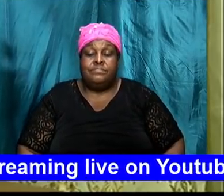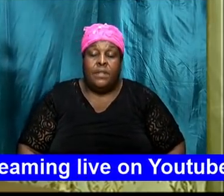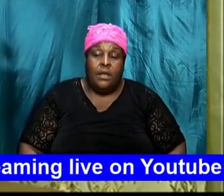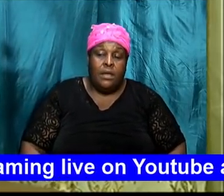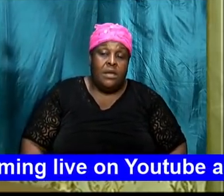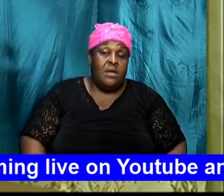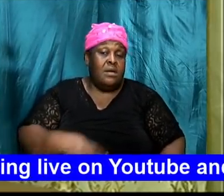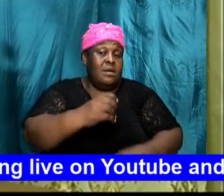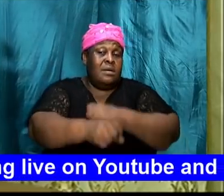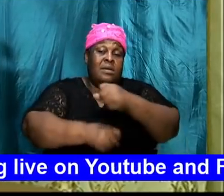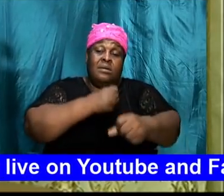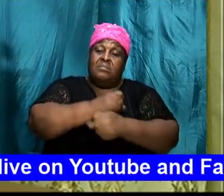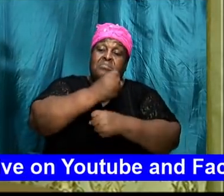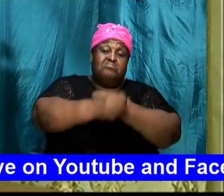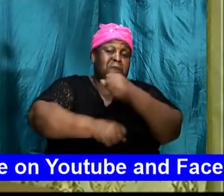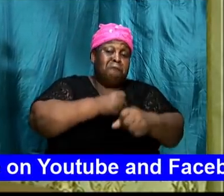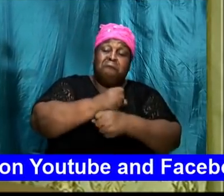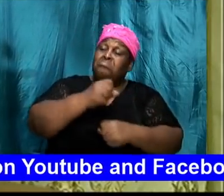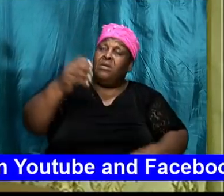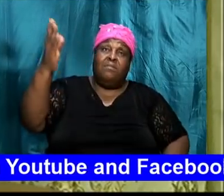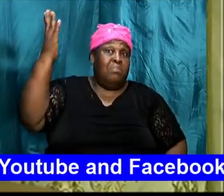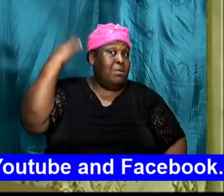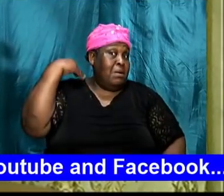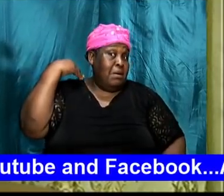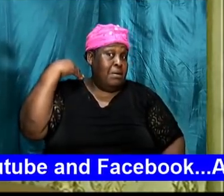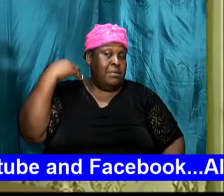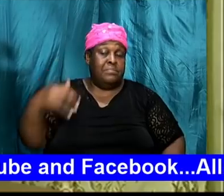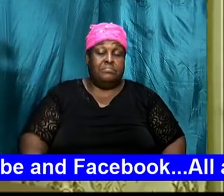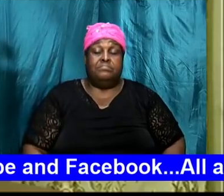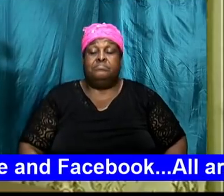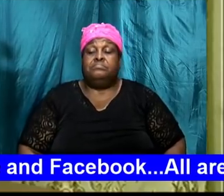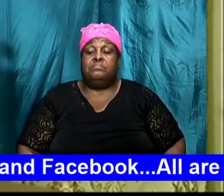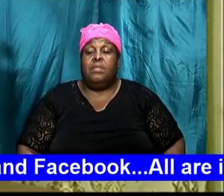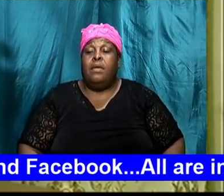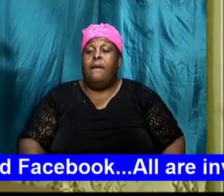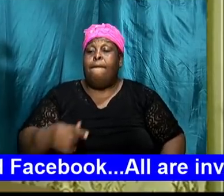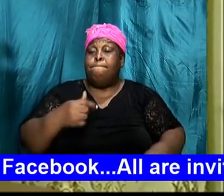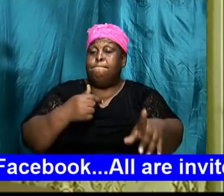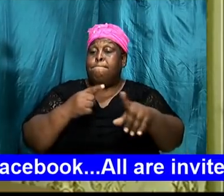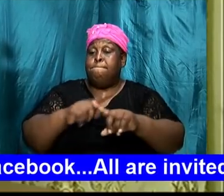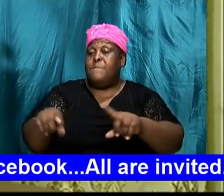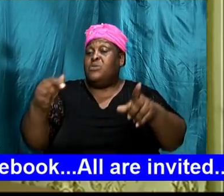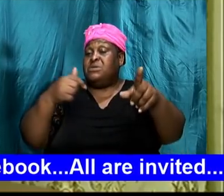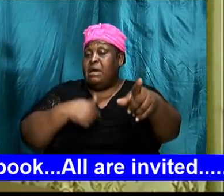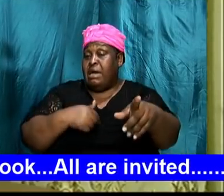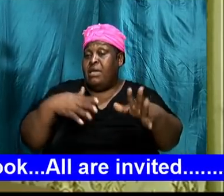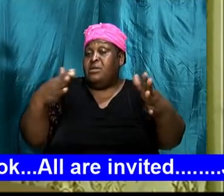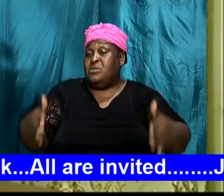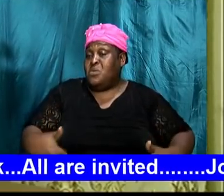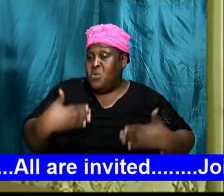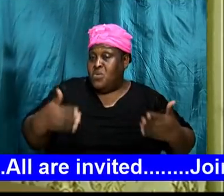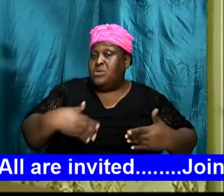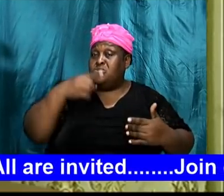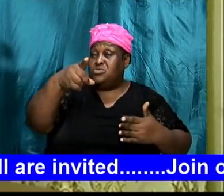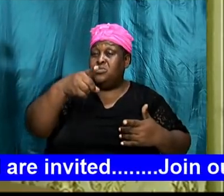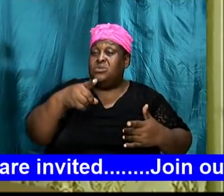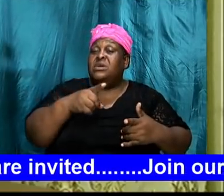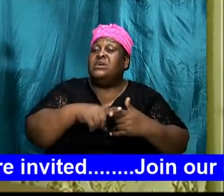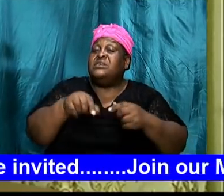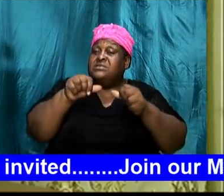years have passed but I encourage you tonight to wait on the Lord